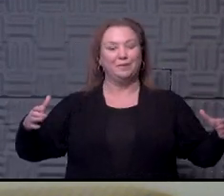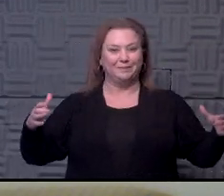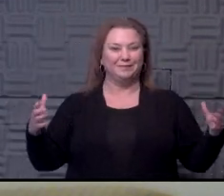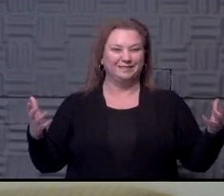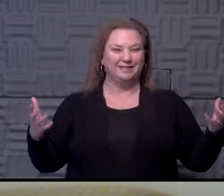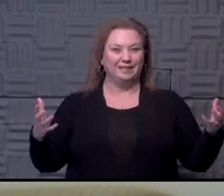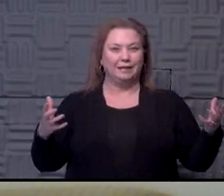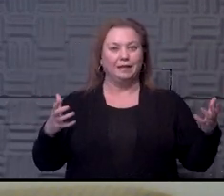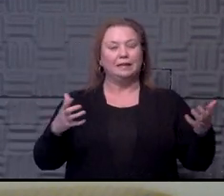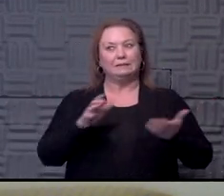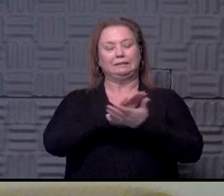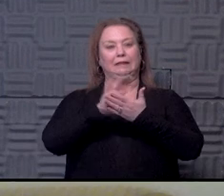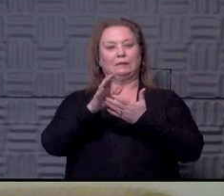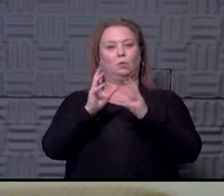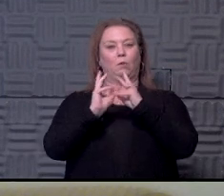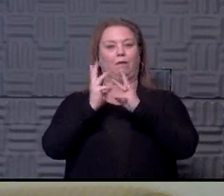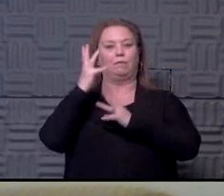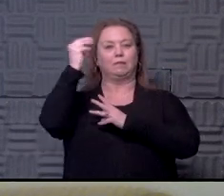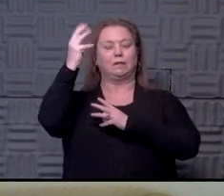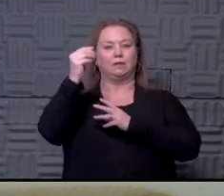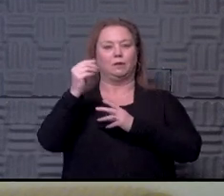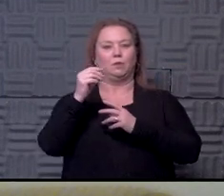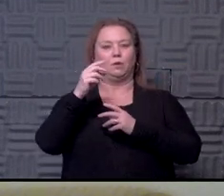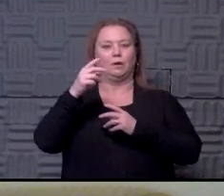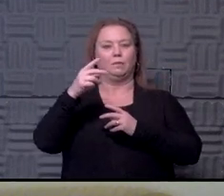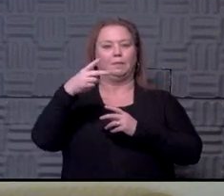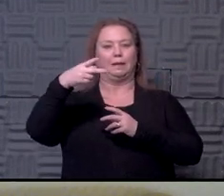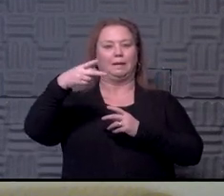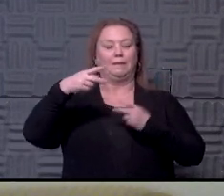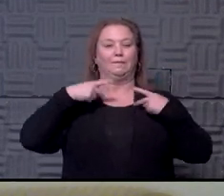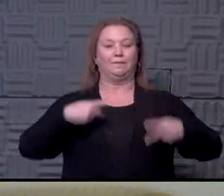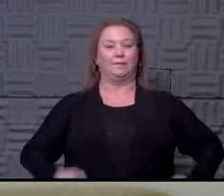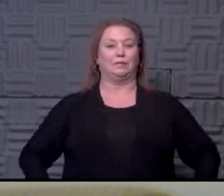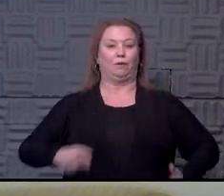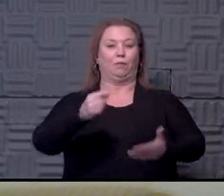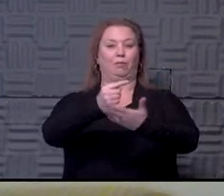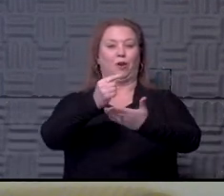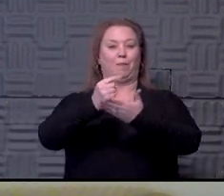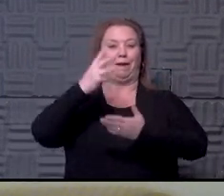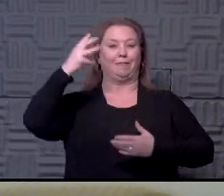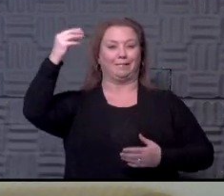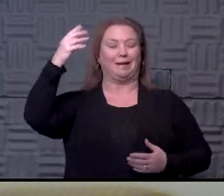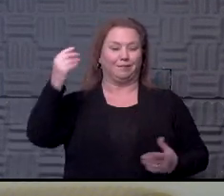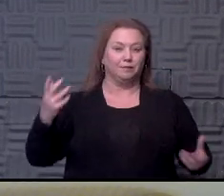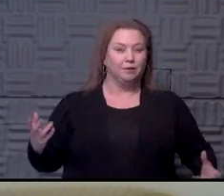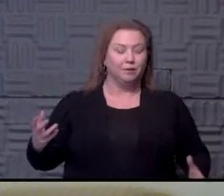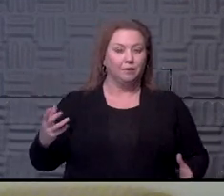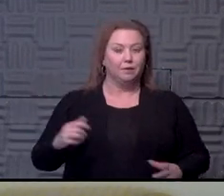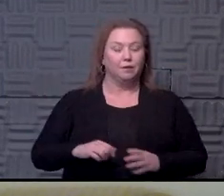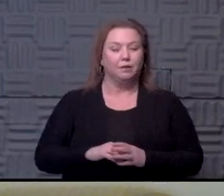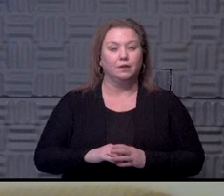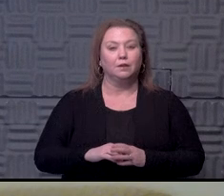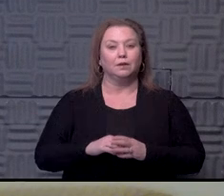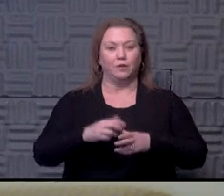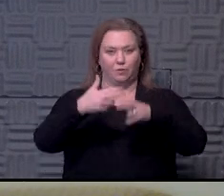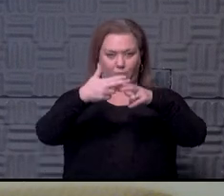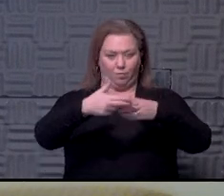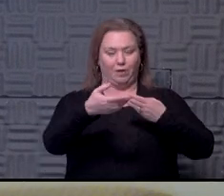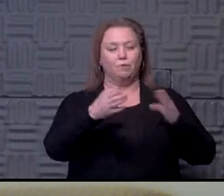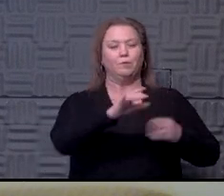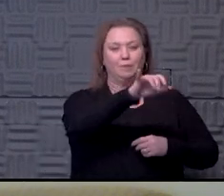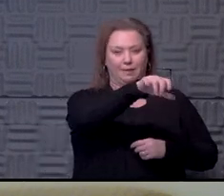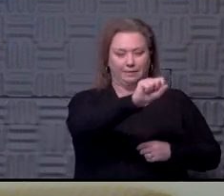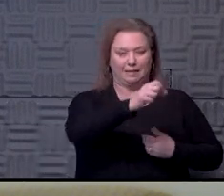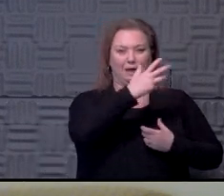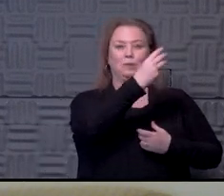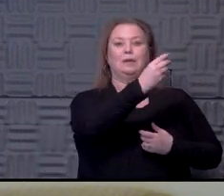it's so warm here, we're doing some PT outside. You're right in terms of the weight room. But